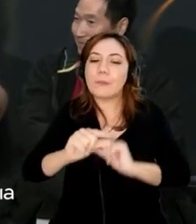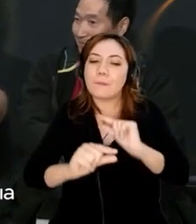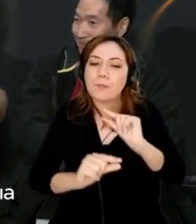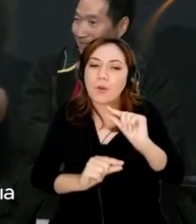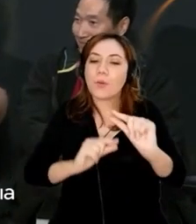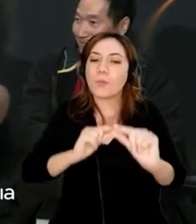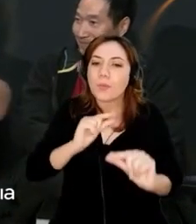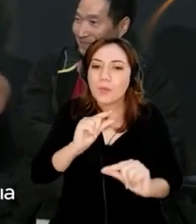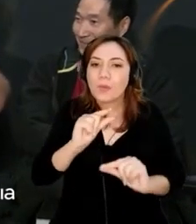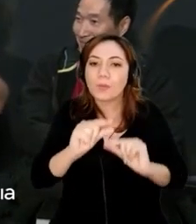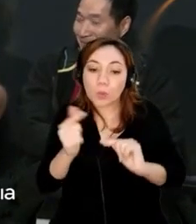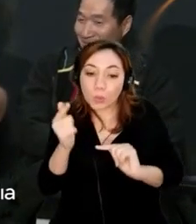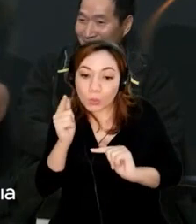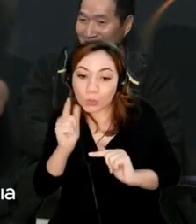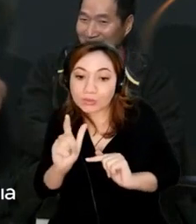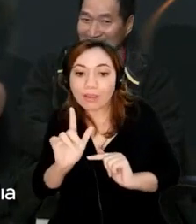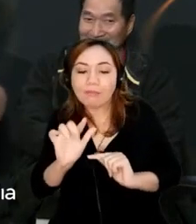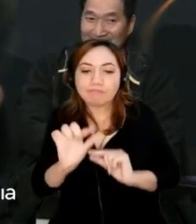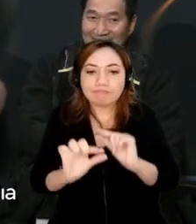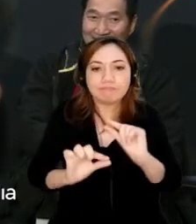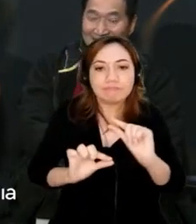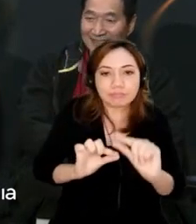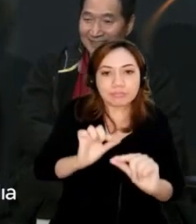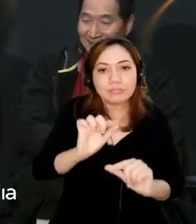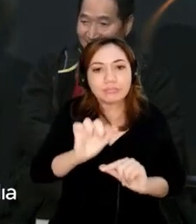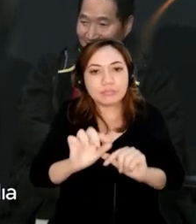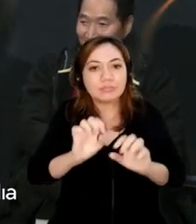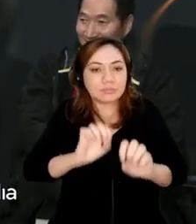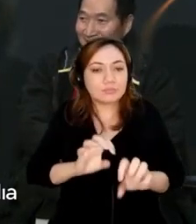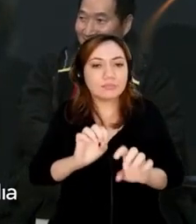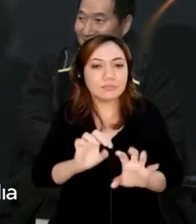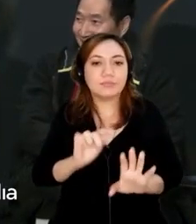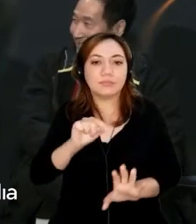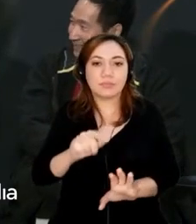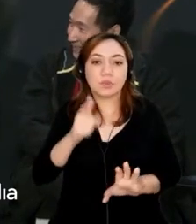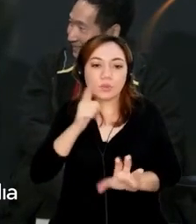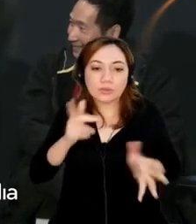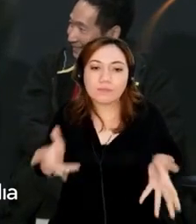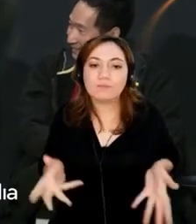hits get you high in the lineup. So just kind of pushing that forward.